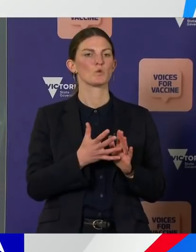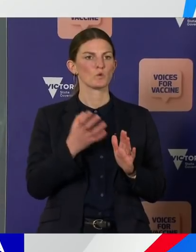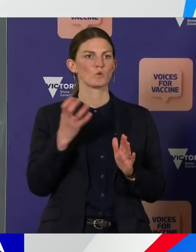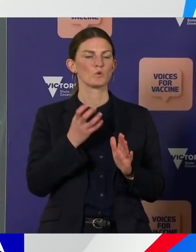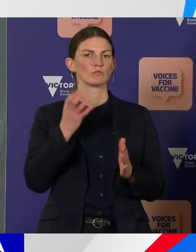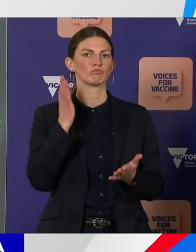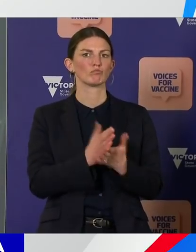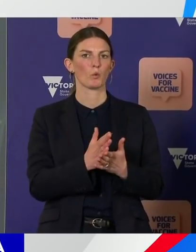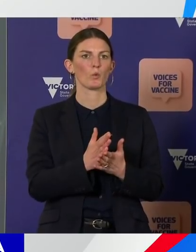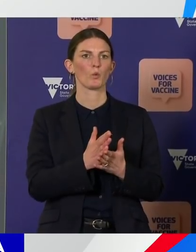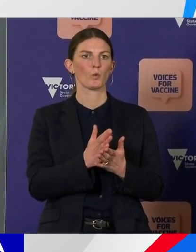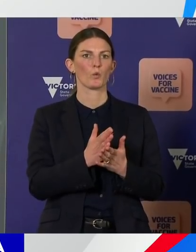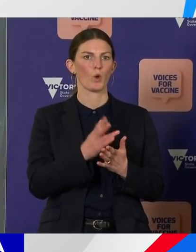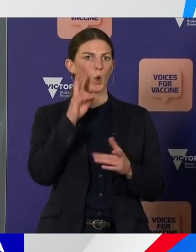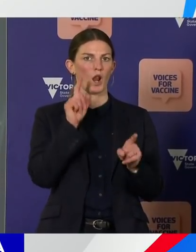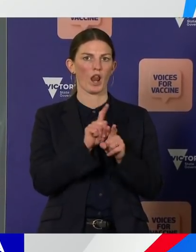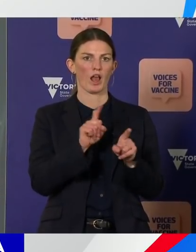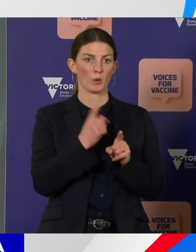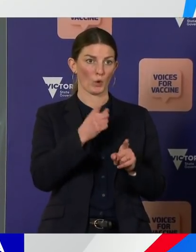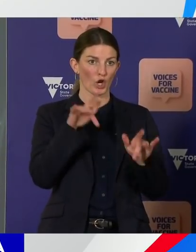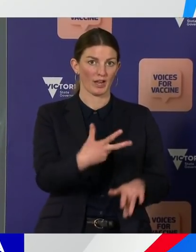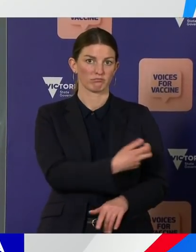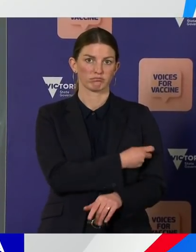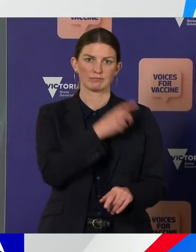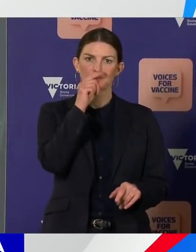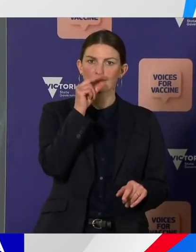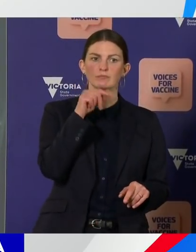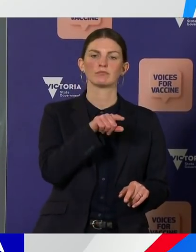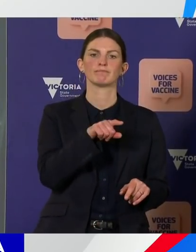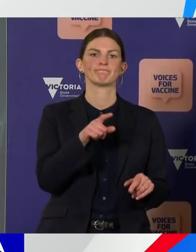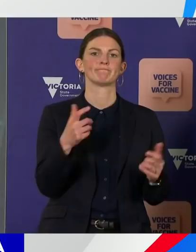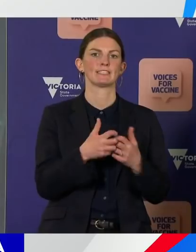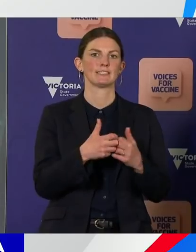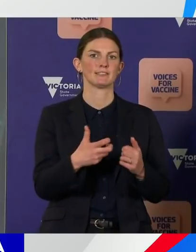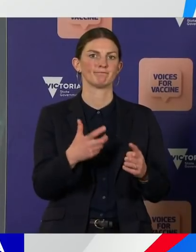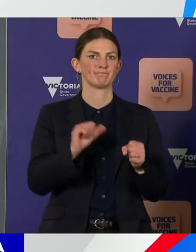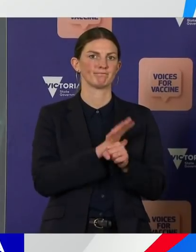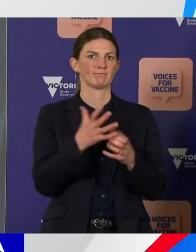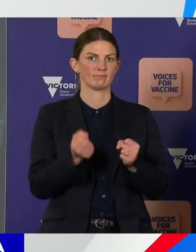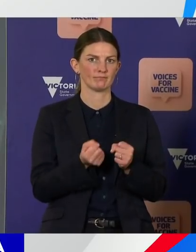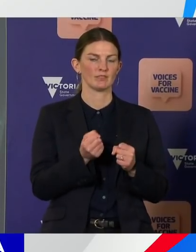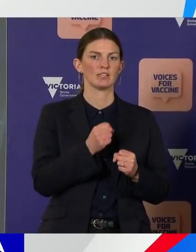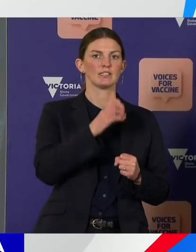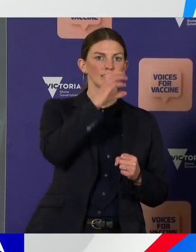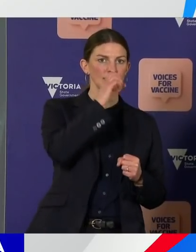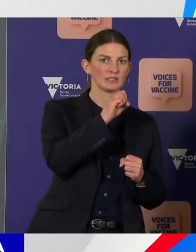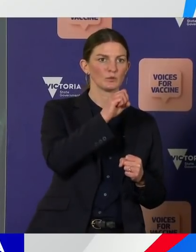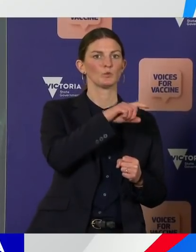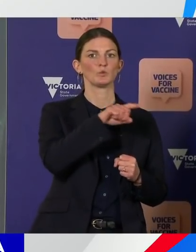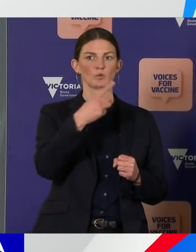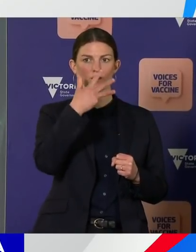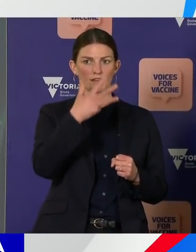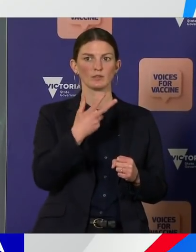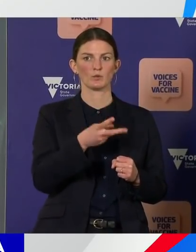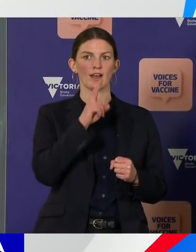unvaccinated. There were some 252 aged between the ages of 0 and